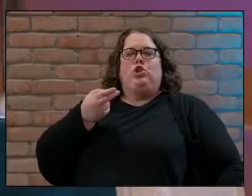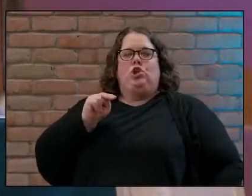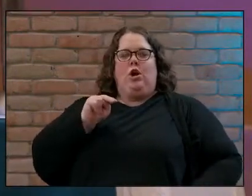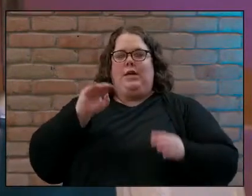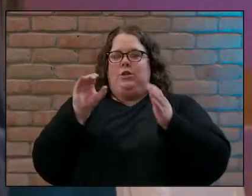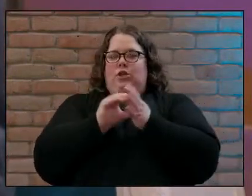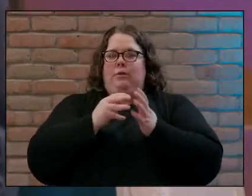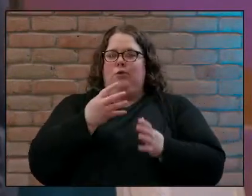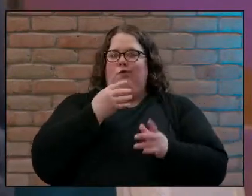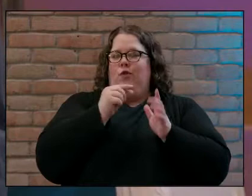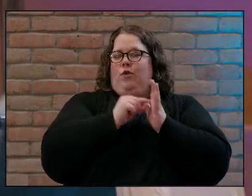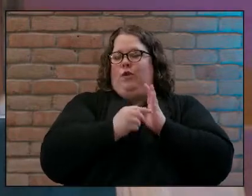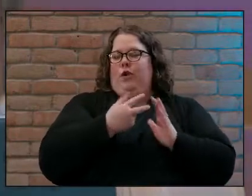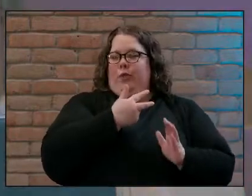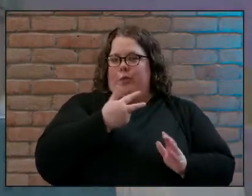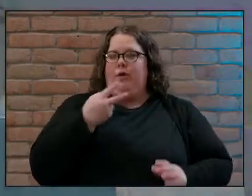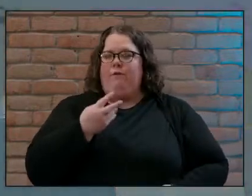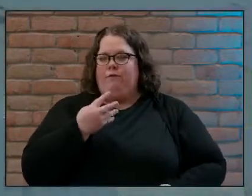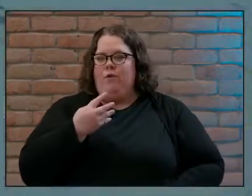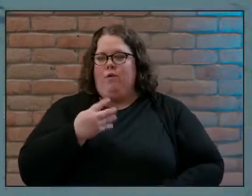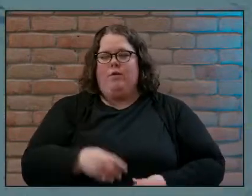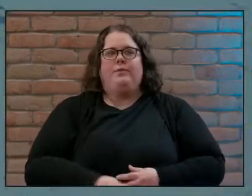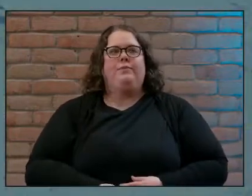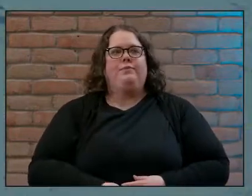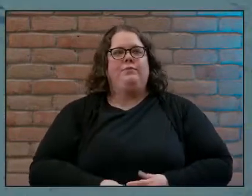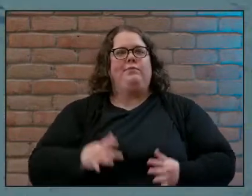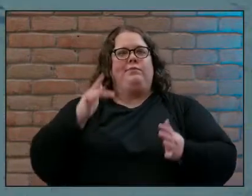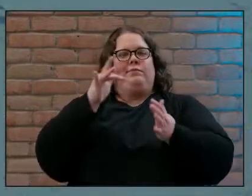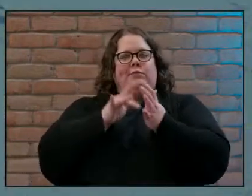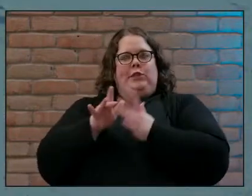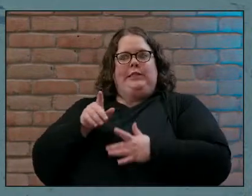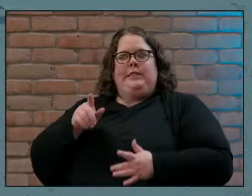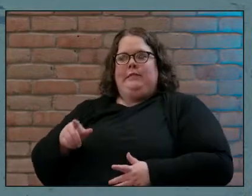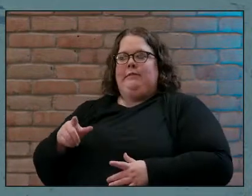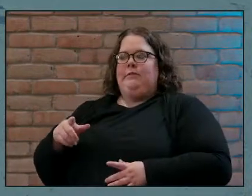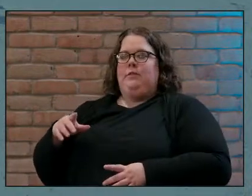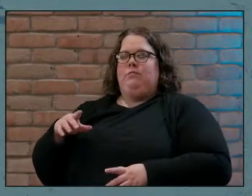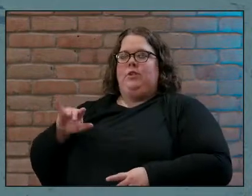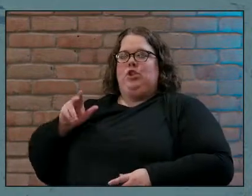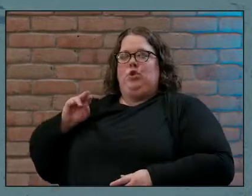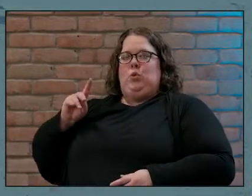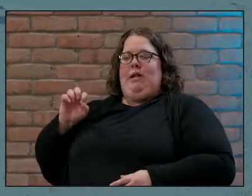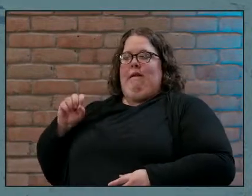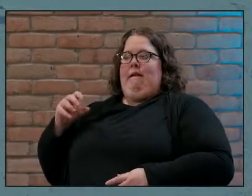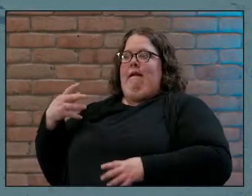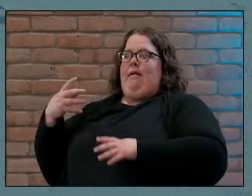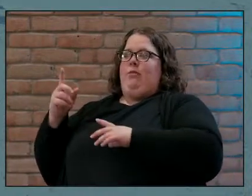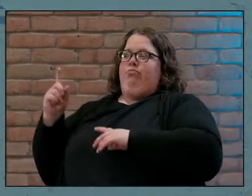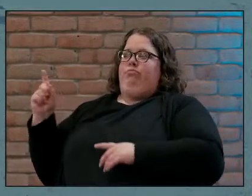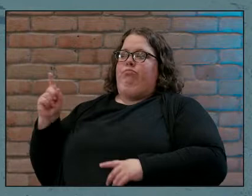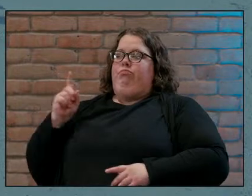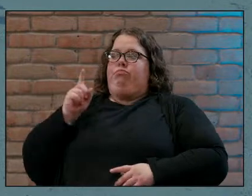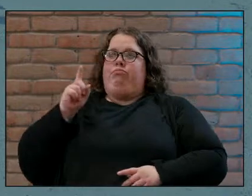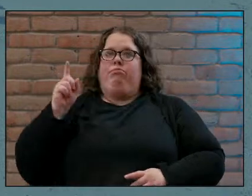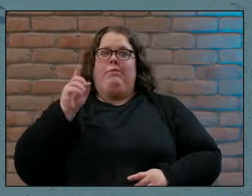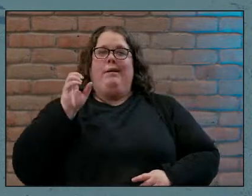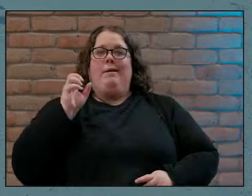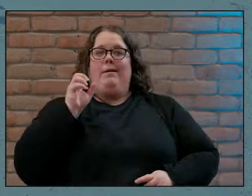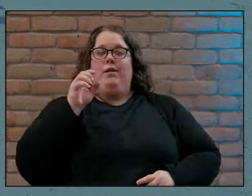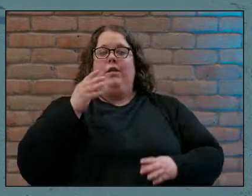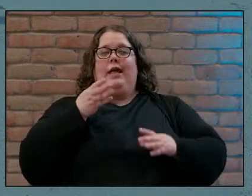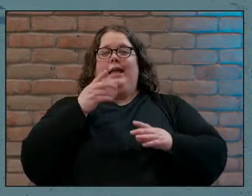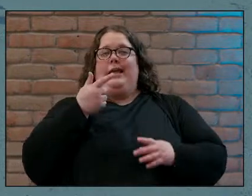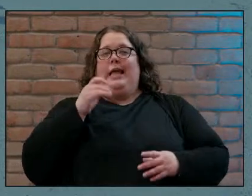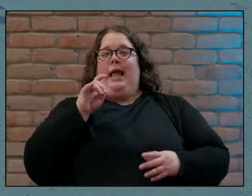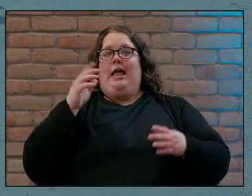3 and 4 we heard this a minute ago Jesus left Judea and returned to Galilee he had to go